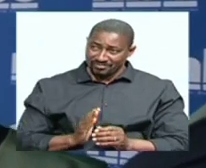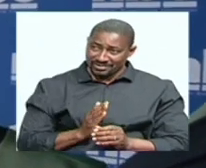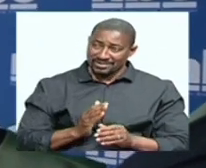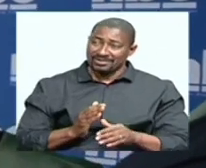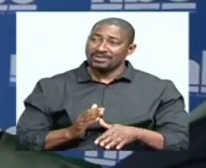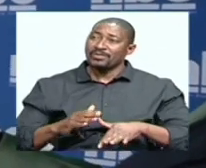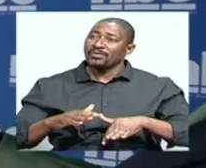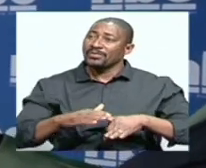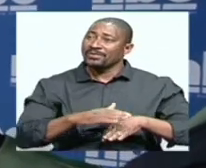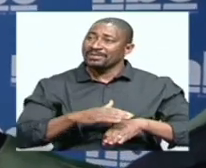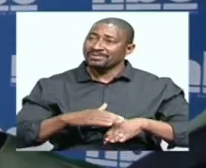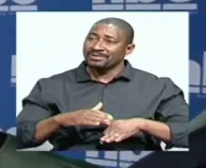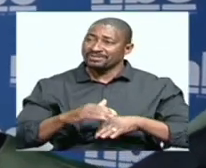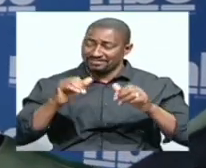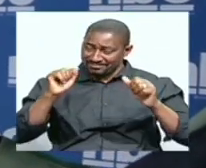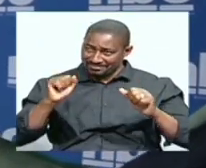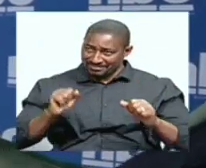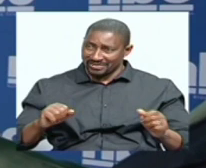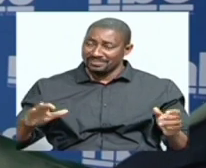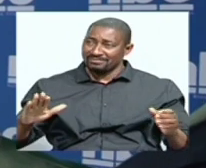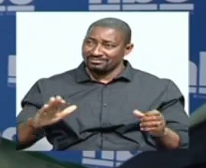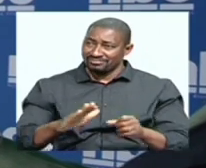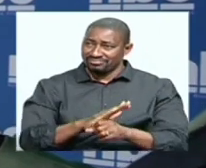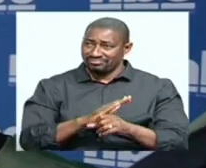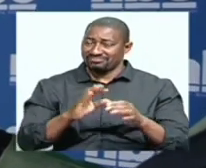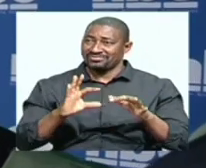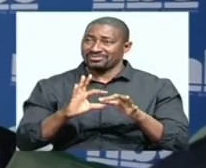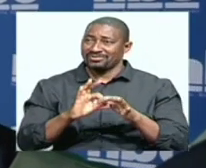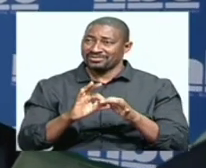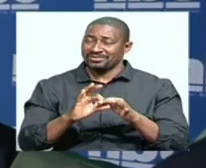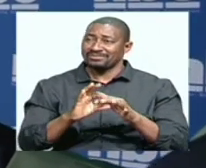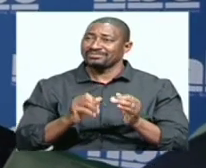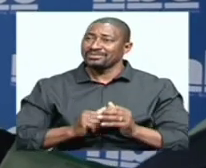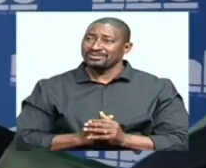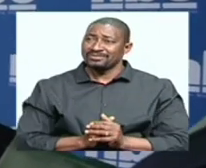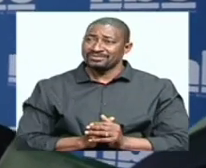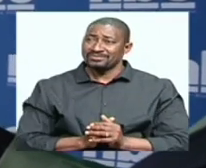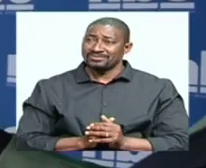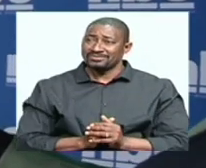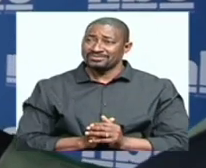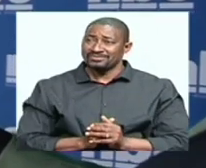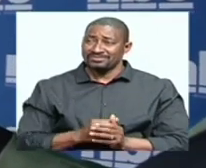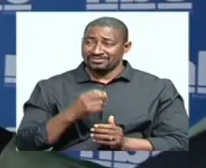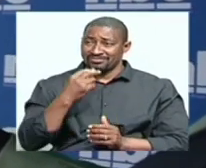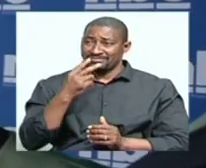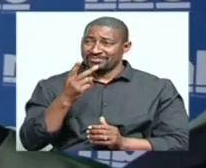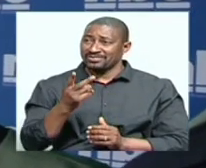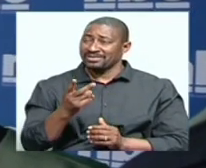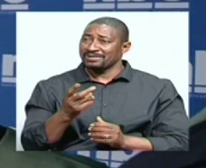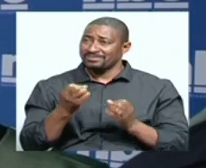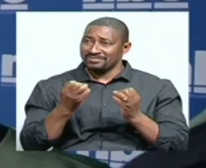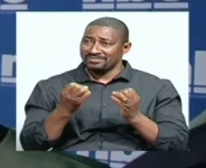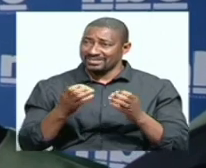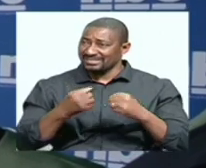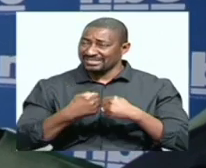currently that is under the radar of our line ministry through our own minister. But we have seen major strides being made in